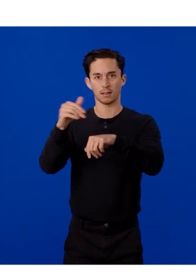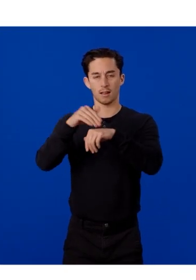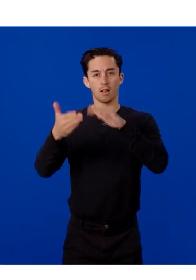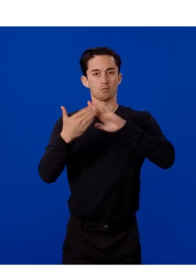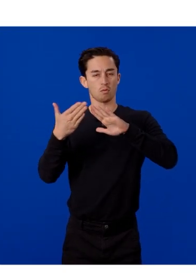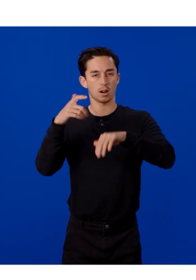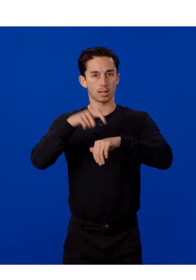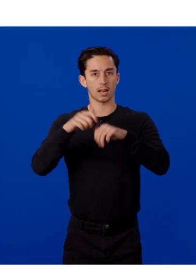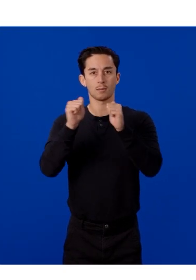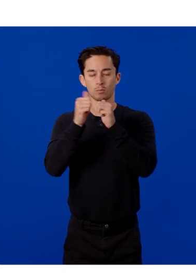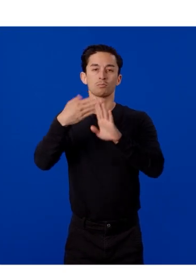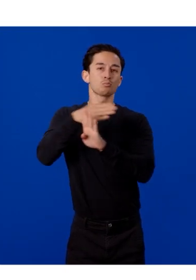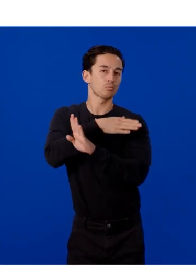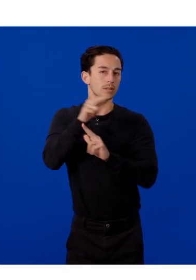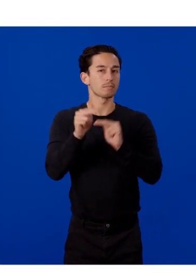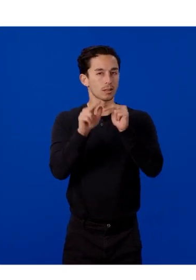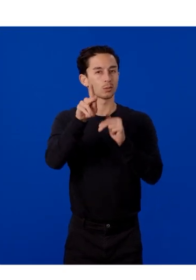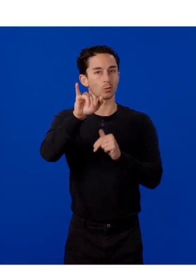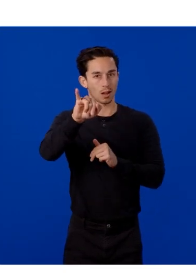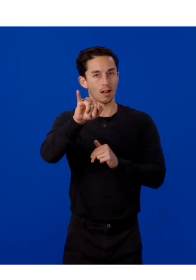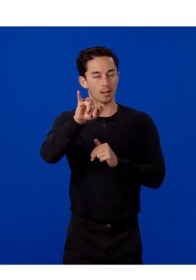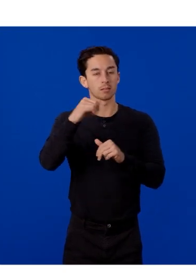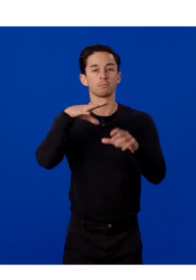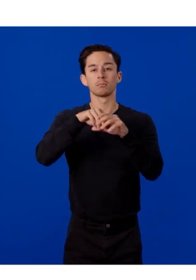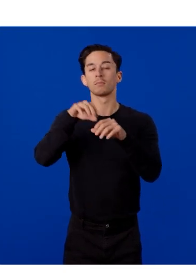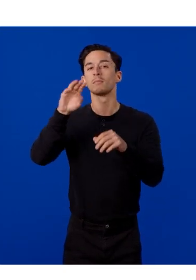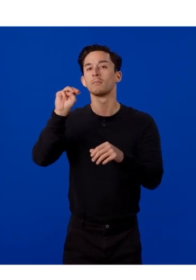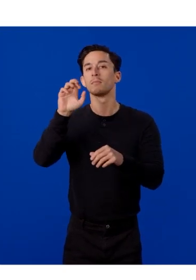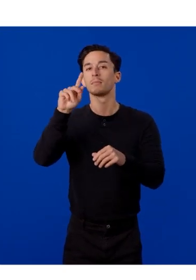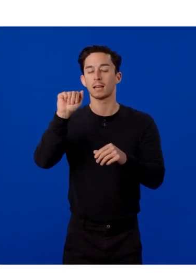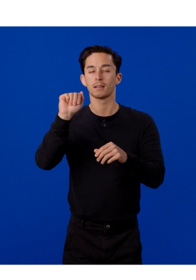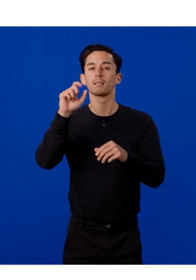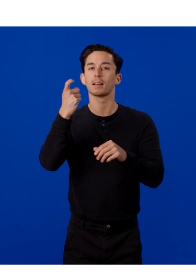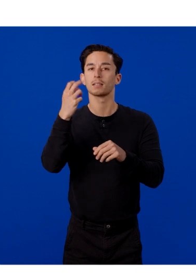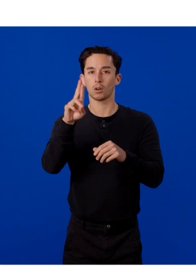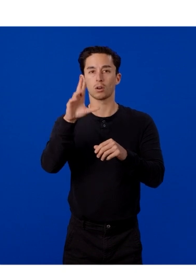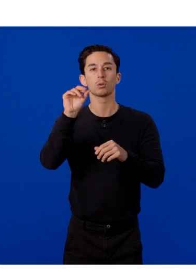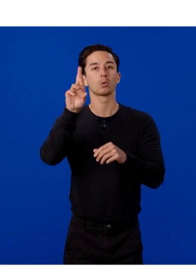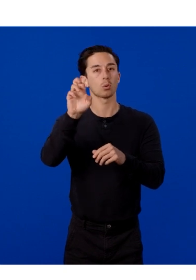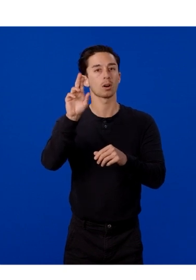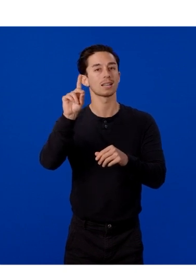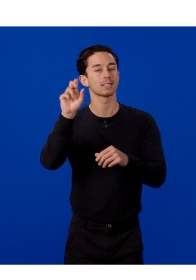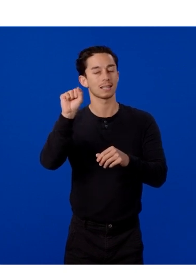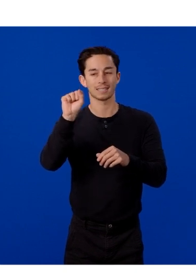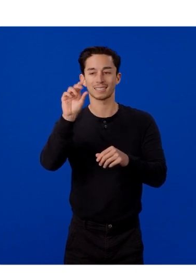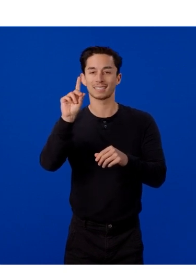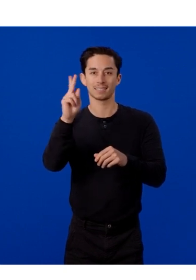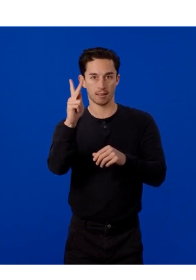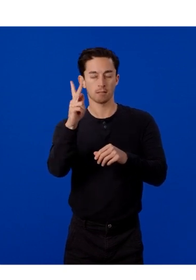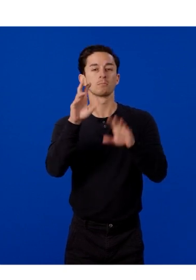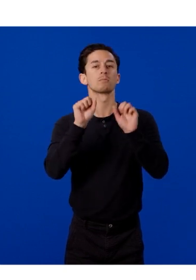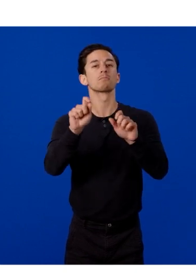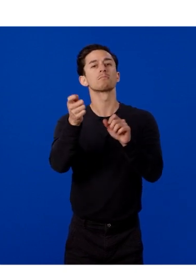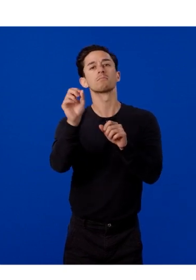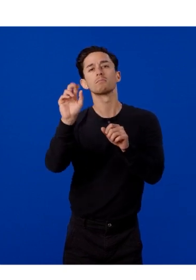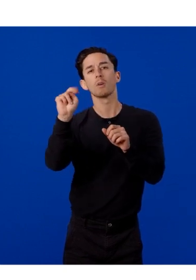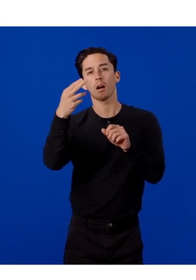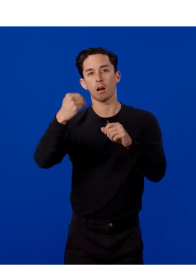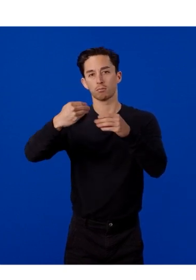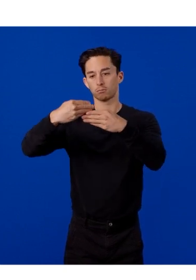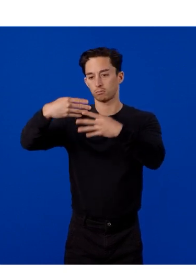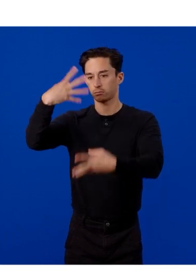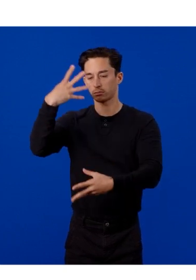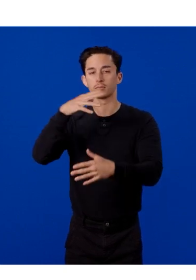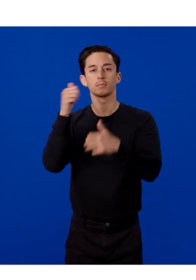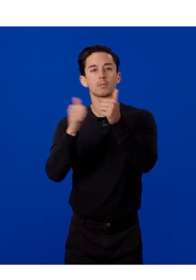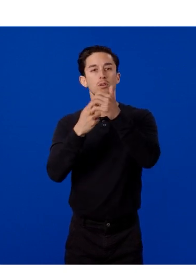pre-built UI. It's part of the Meta XR Core SDK, so you can turn it on via the Meta XR Tools menu under Immersive